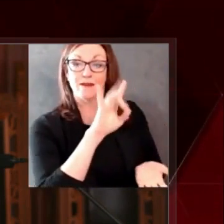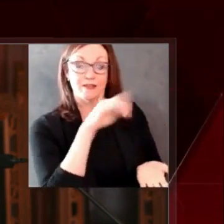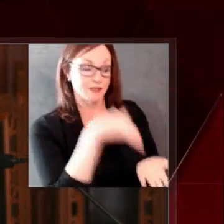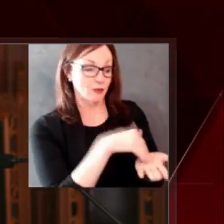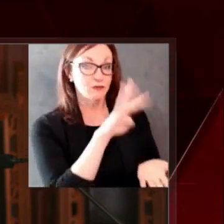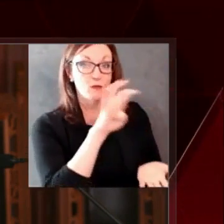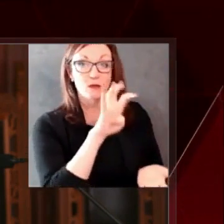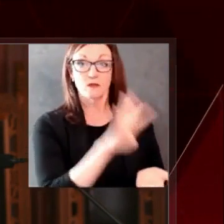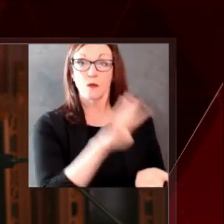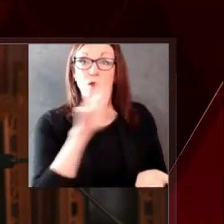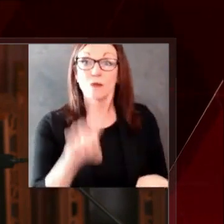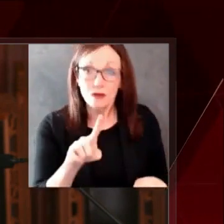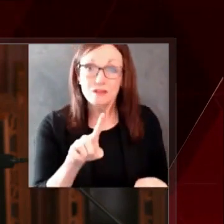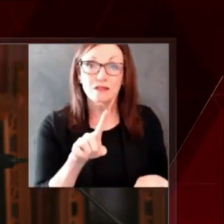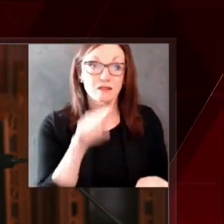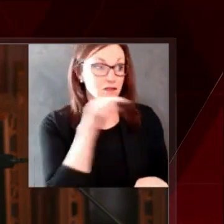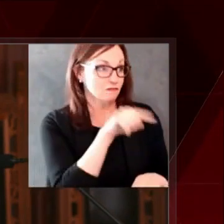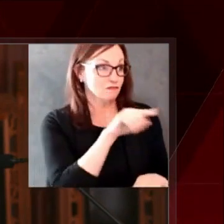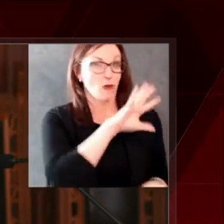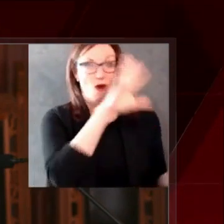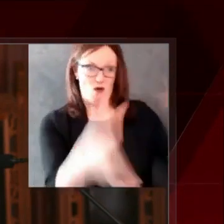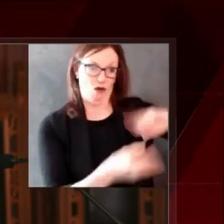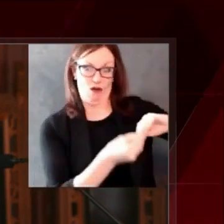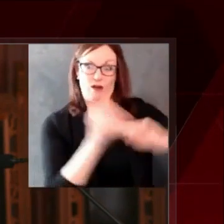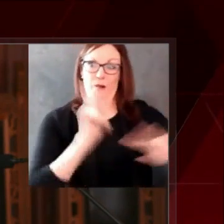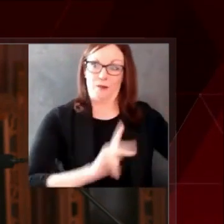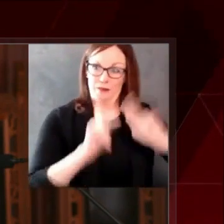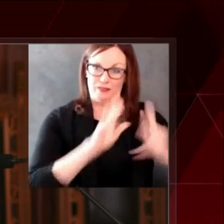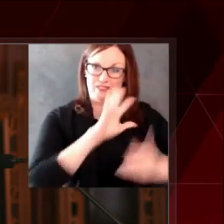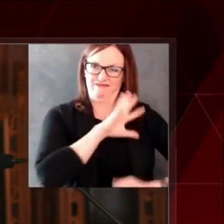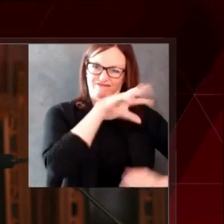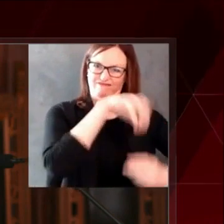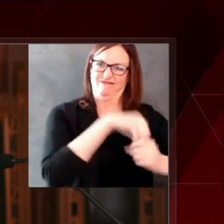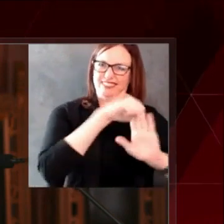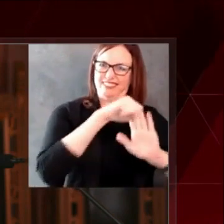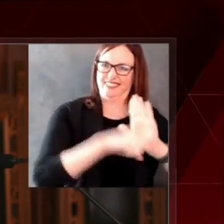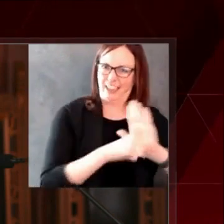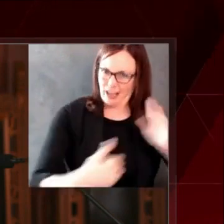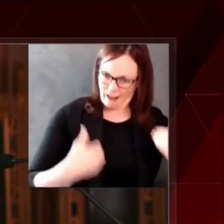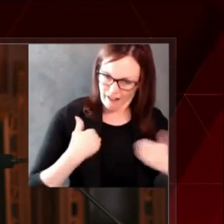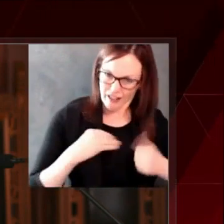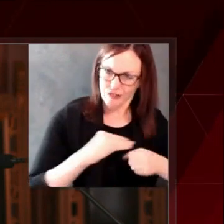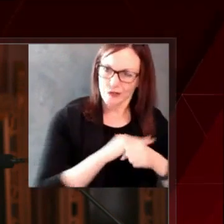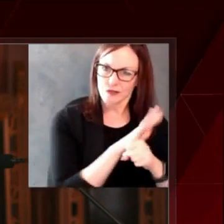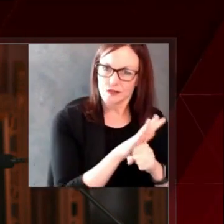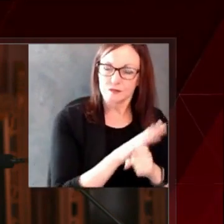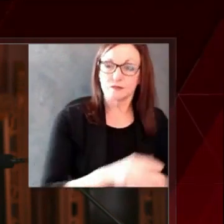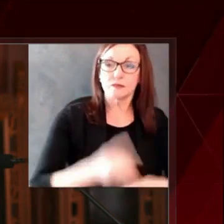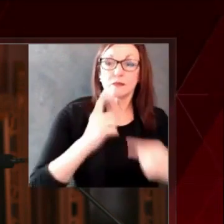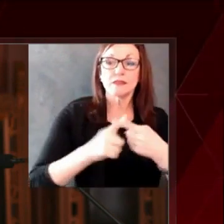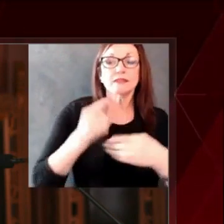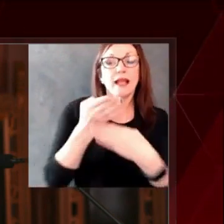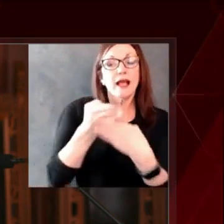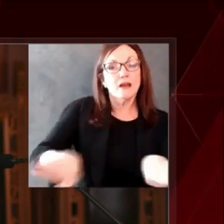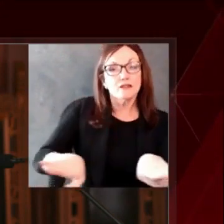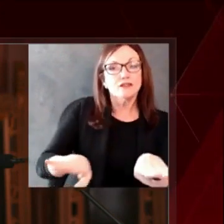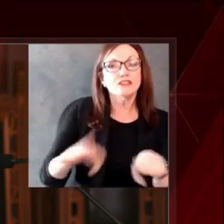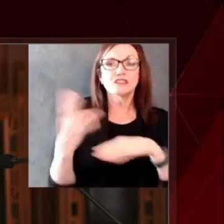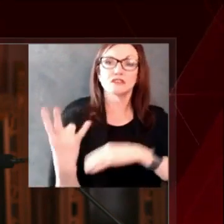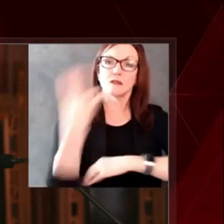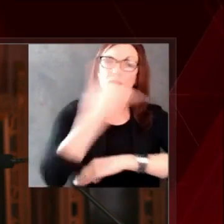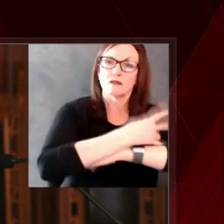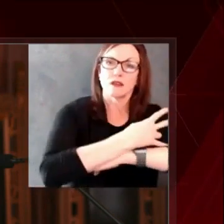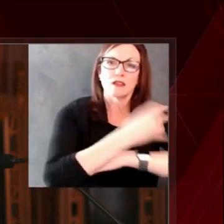,192. Today, we're reporting 59 more Wisconsinites have died from COVID